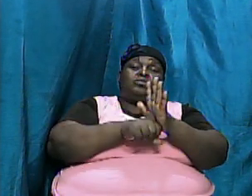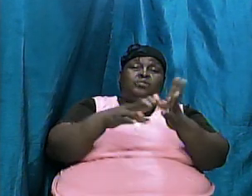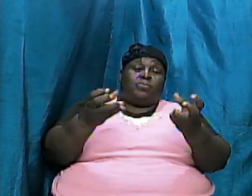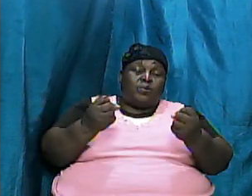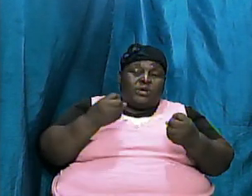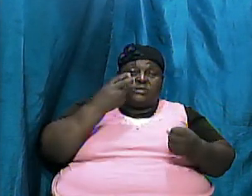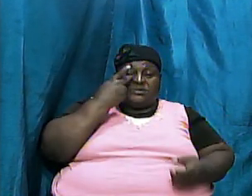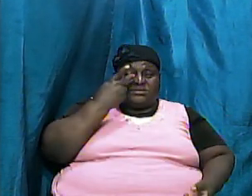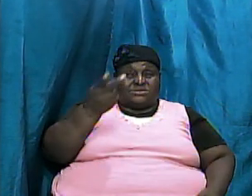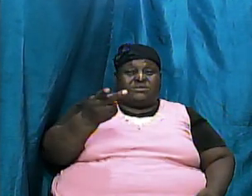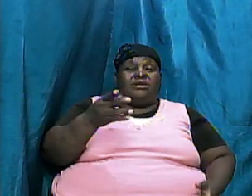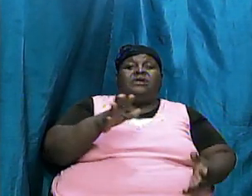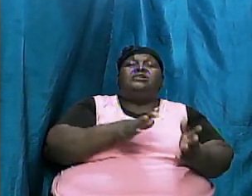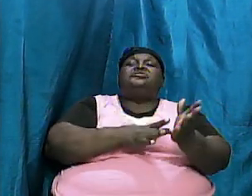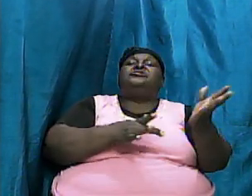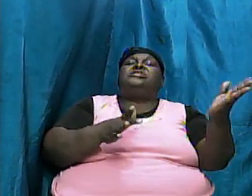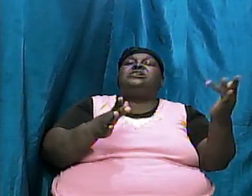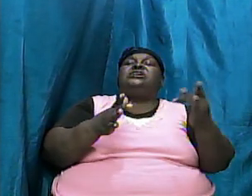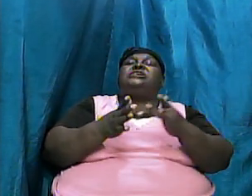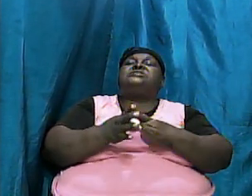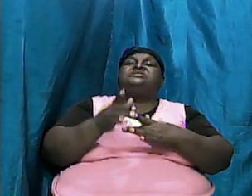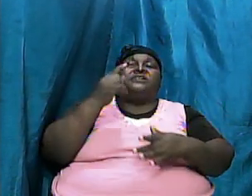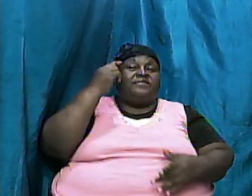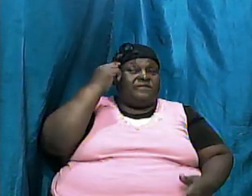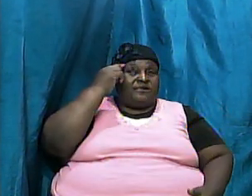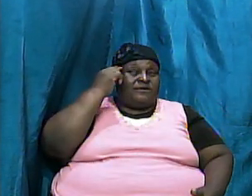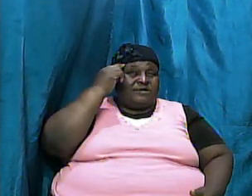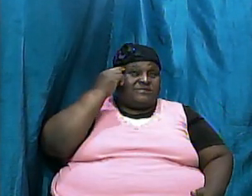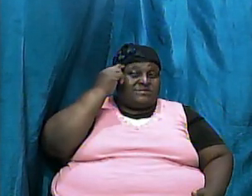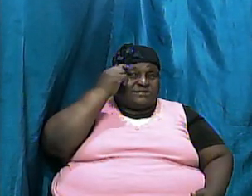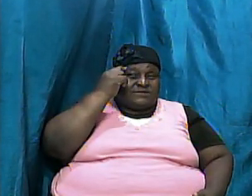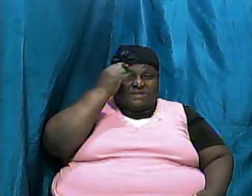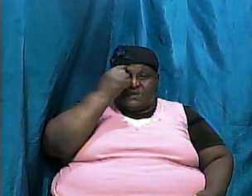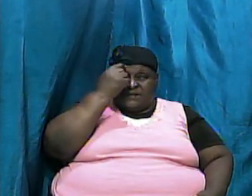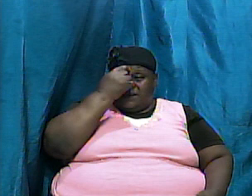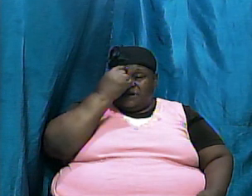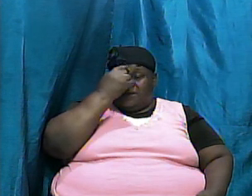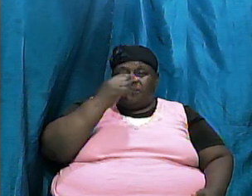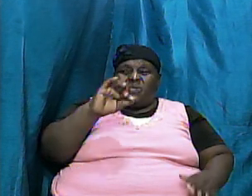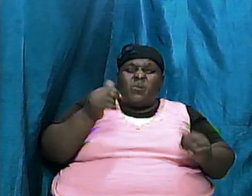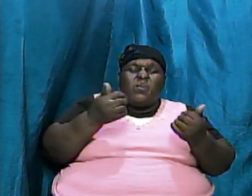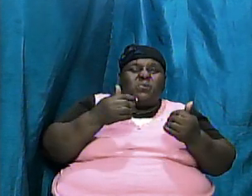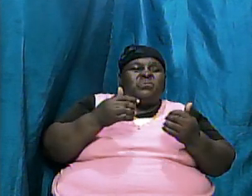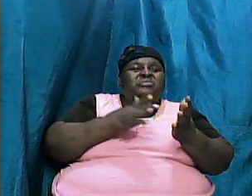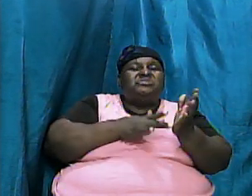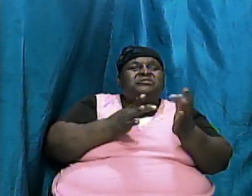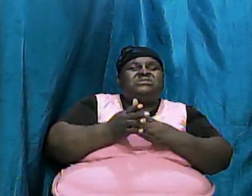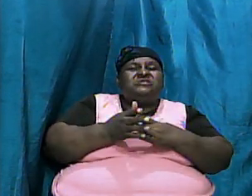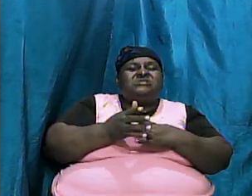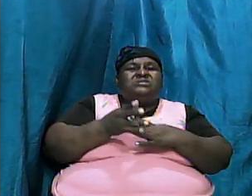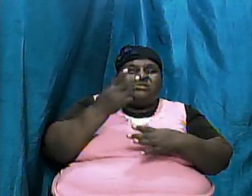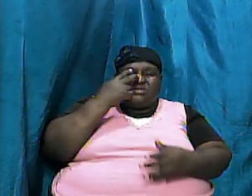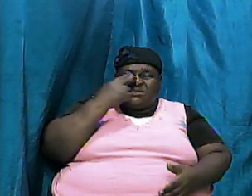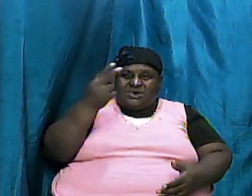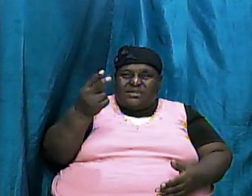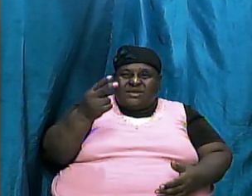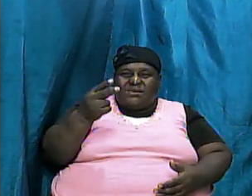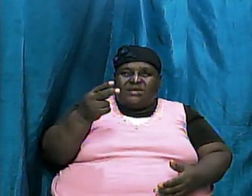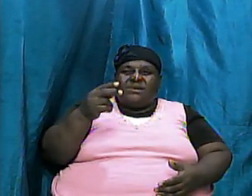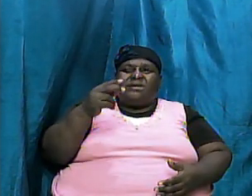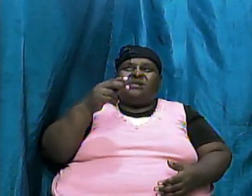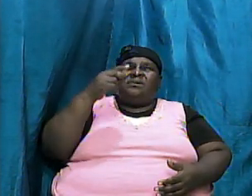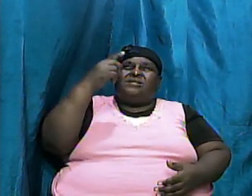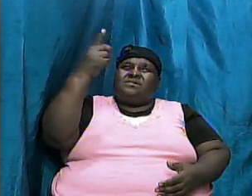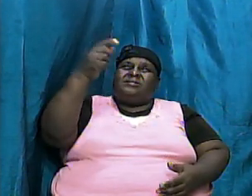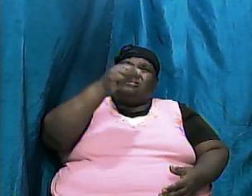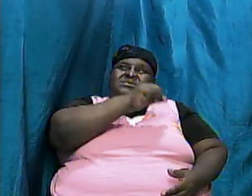Jesus thoughts how Jesus himself viewed his attitude